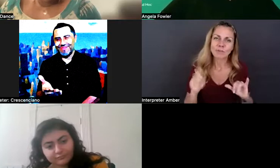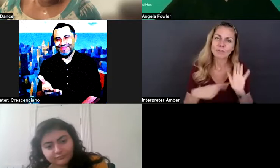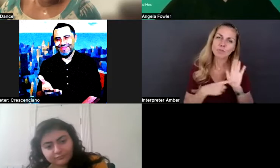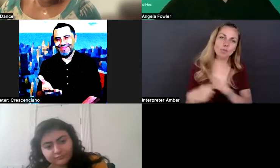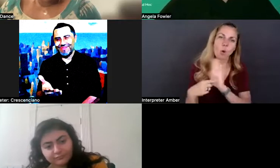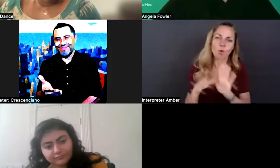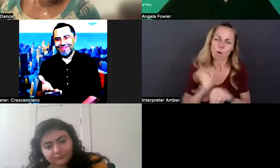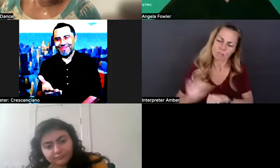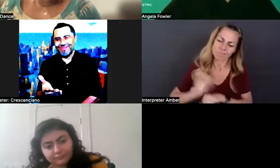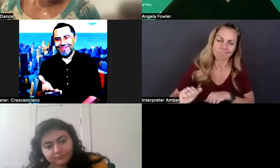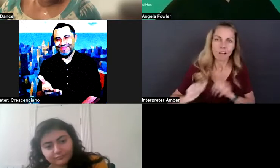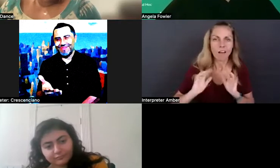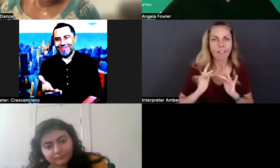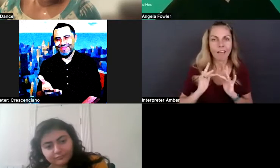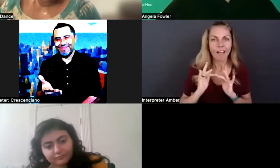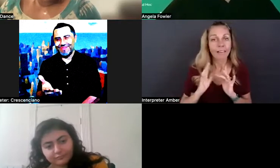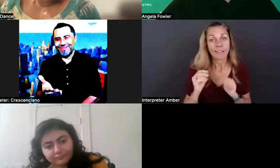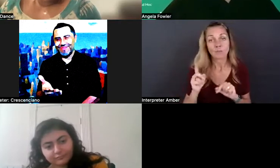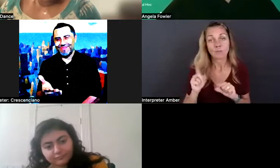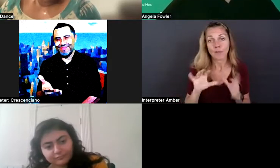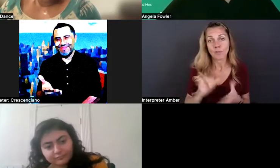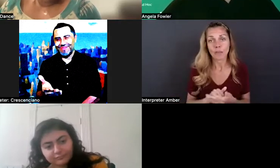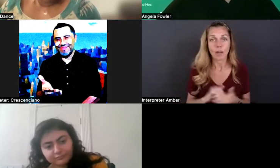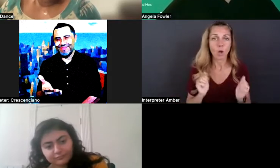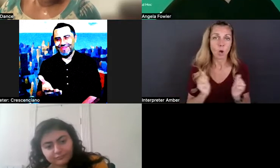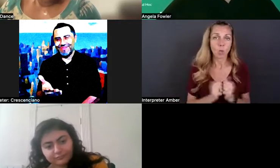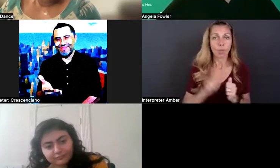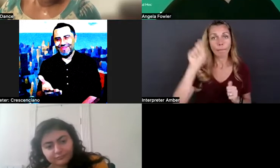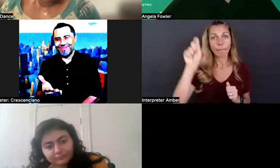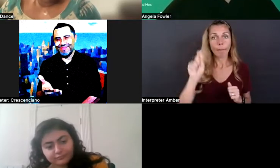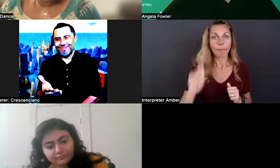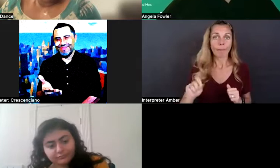Um, and you can't do that with bullet points and dates of employment.